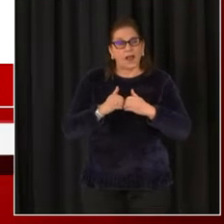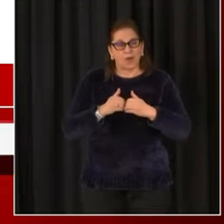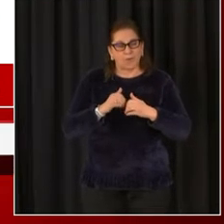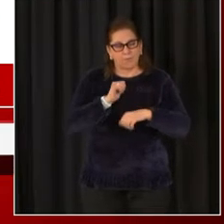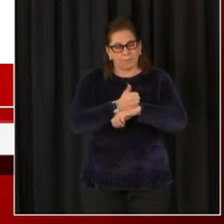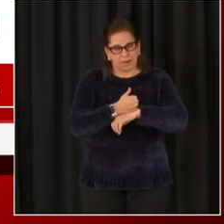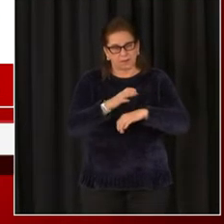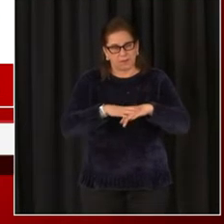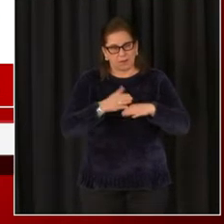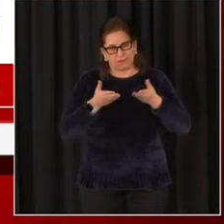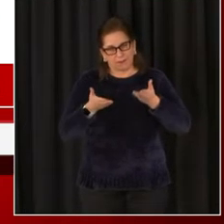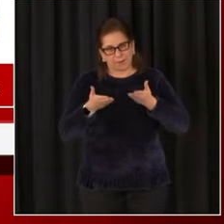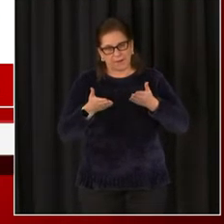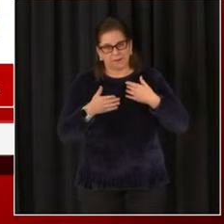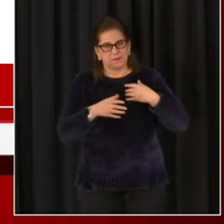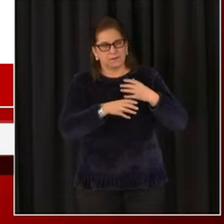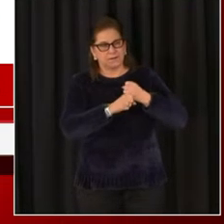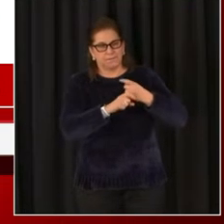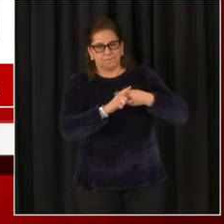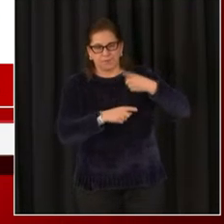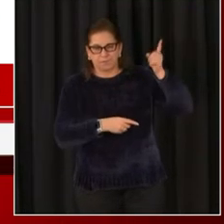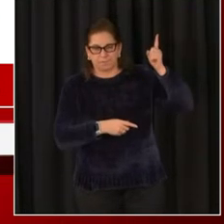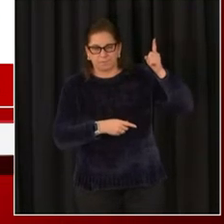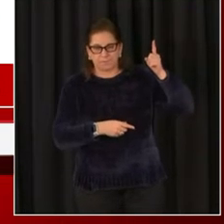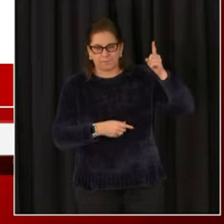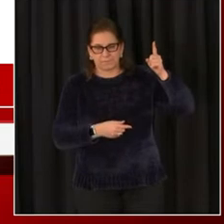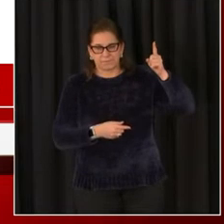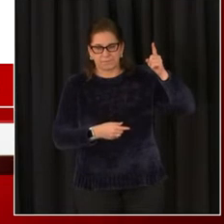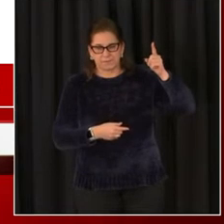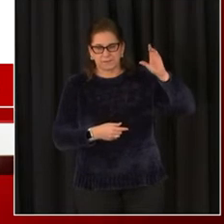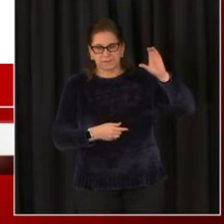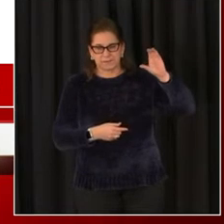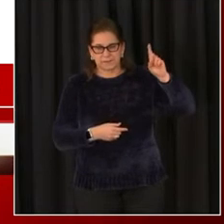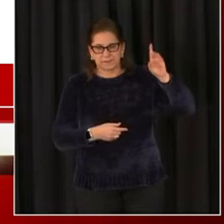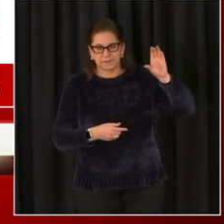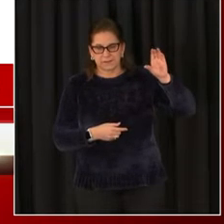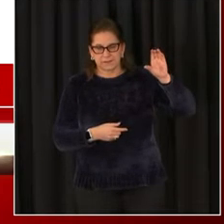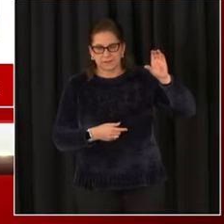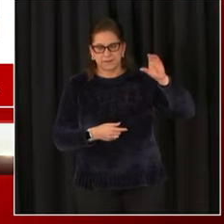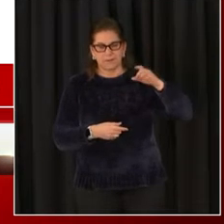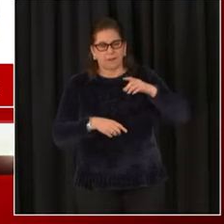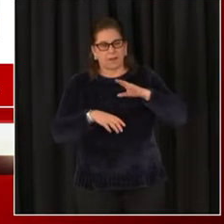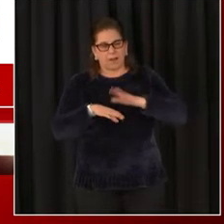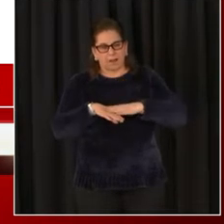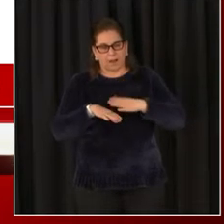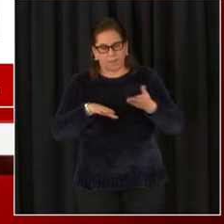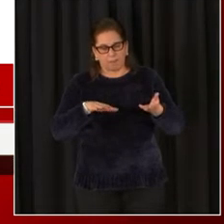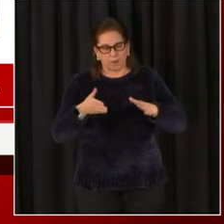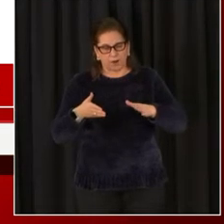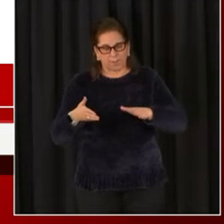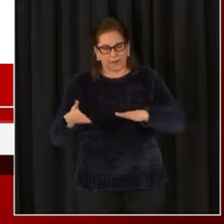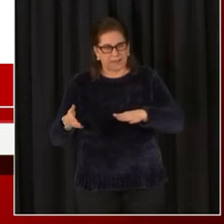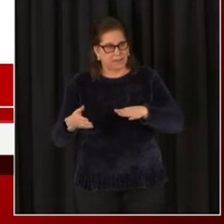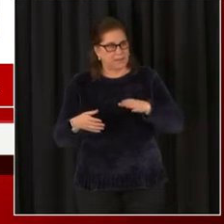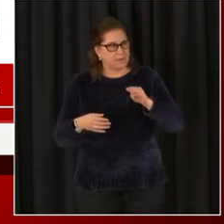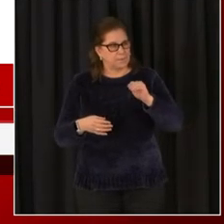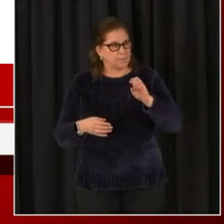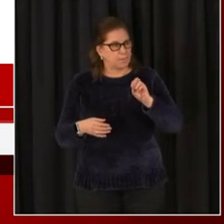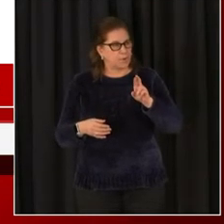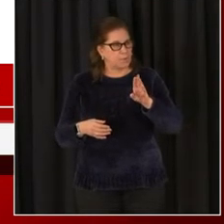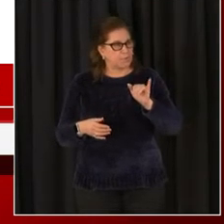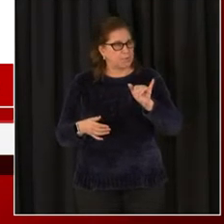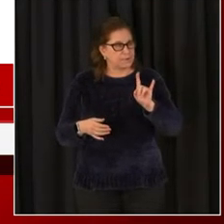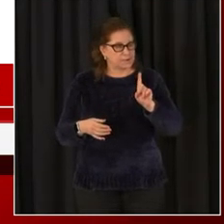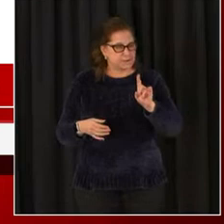received around the prevention of morbidity and mortality and the preservation of societal functions. In terms of